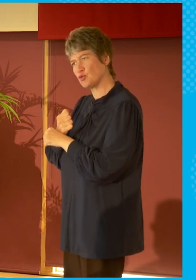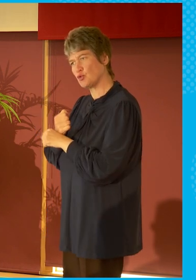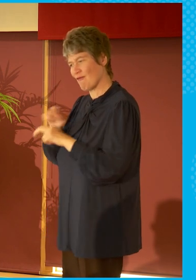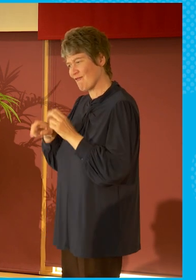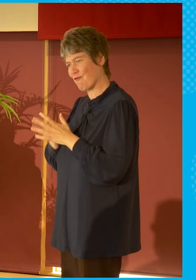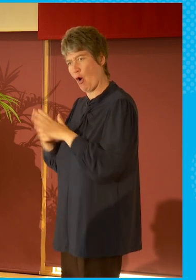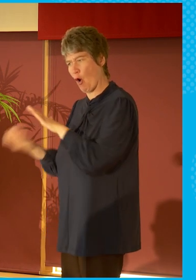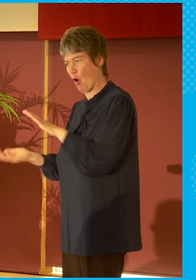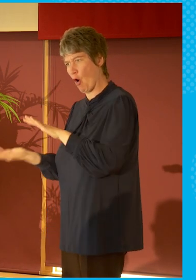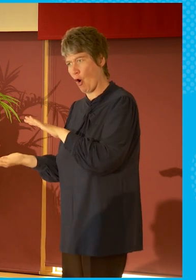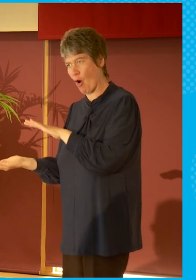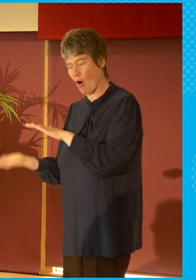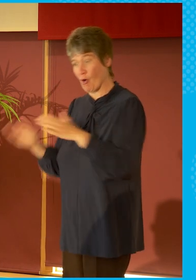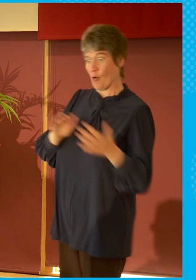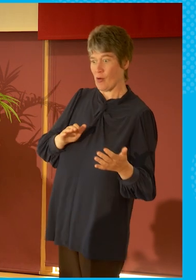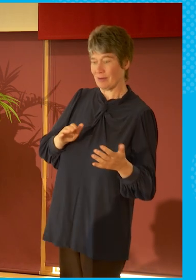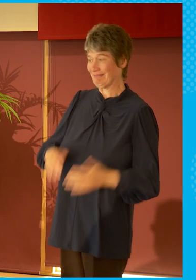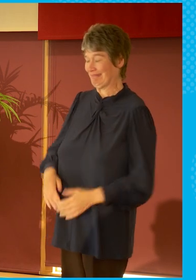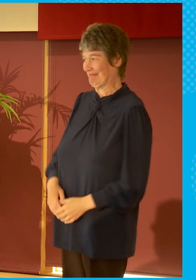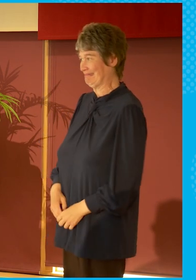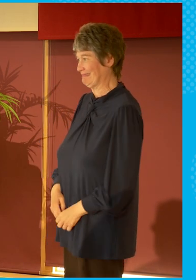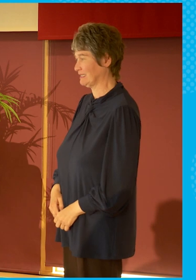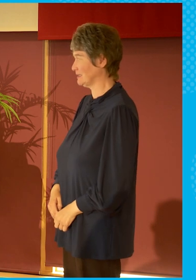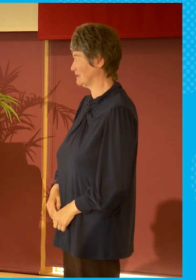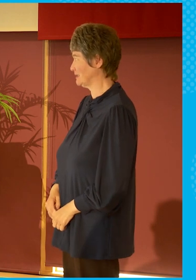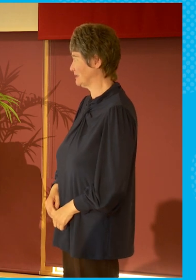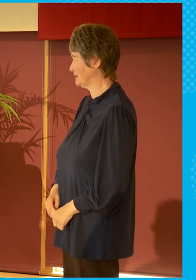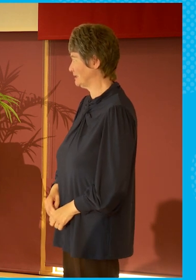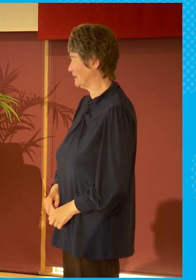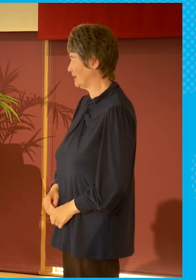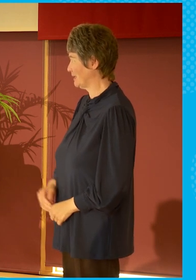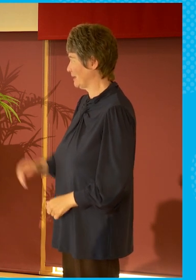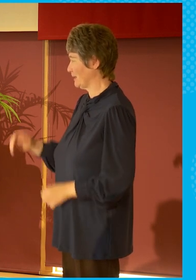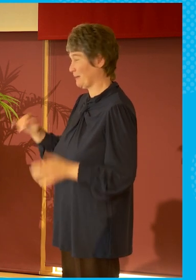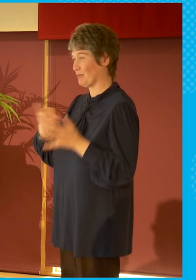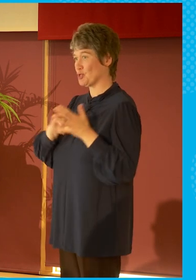Does anyone want to go first on that, Stuart?